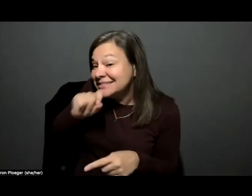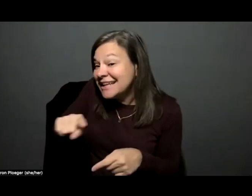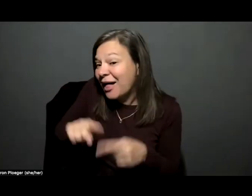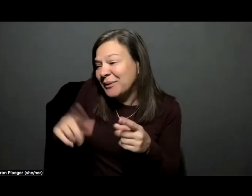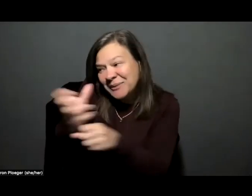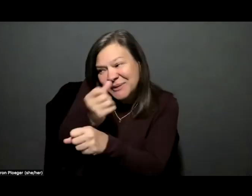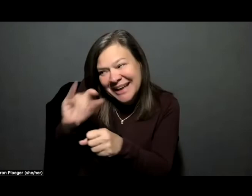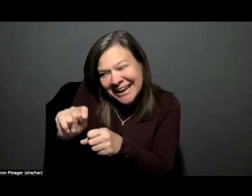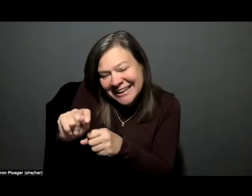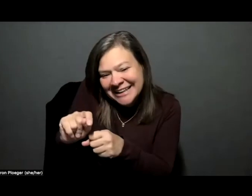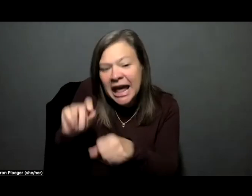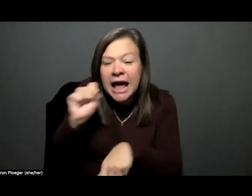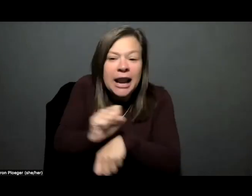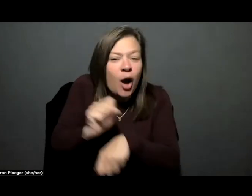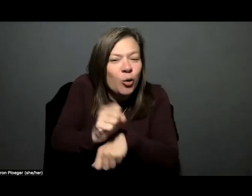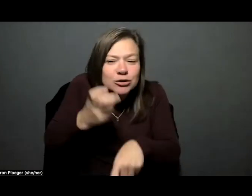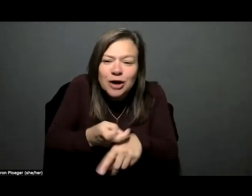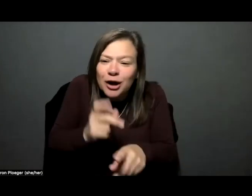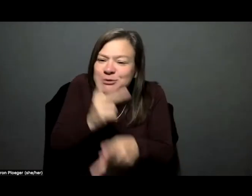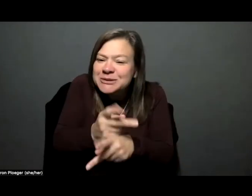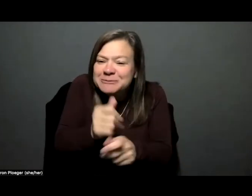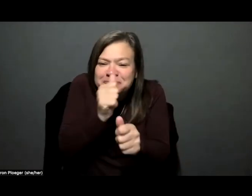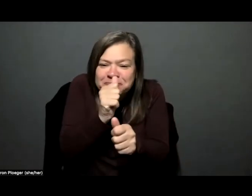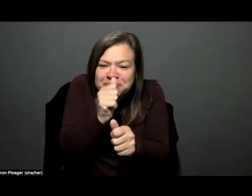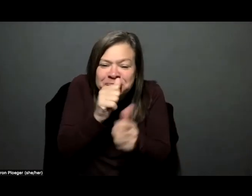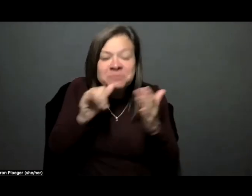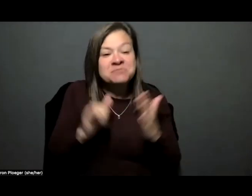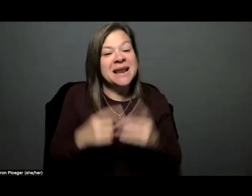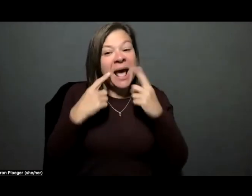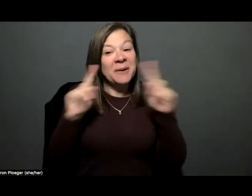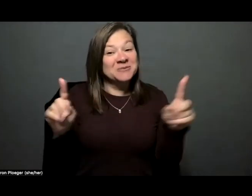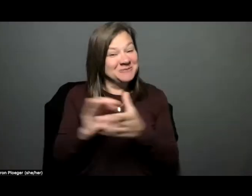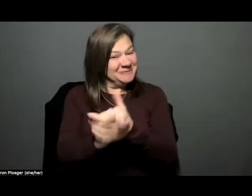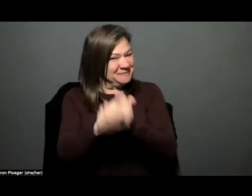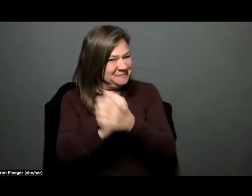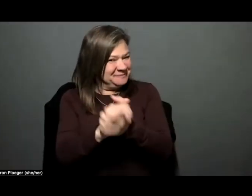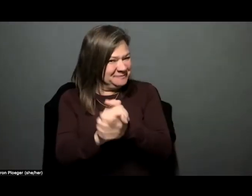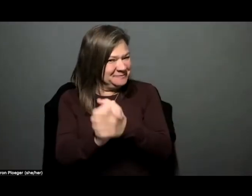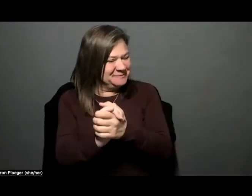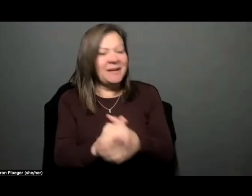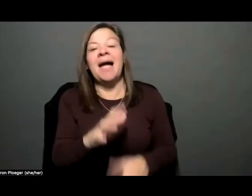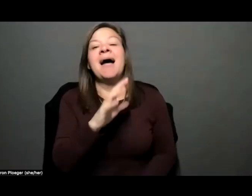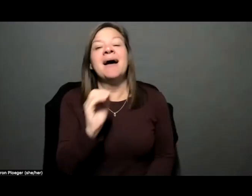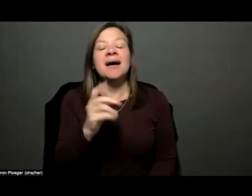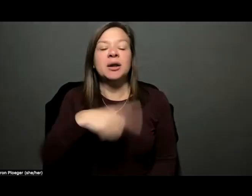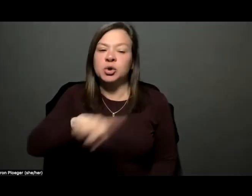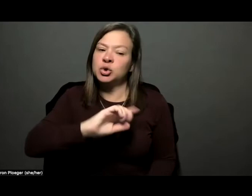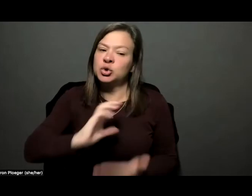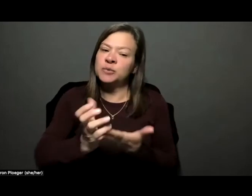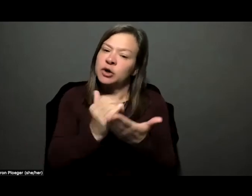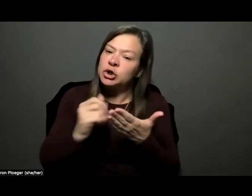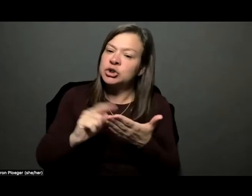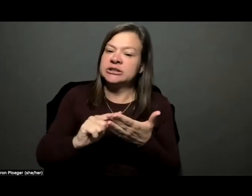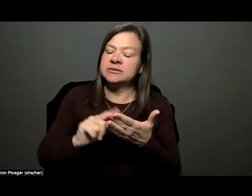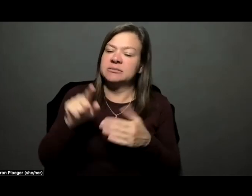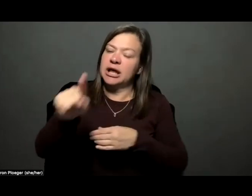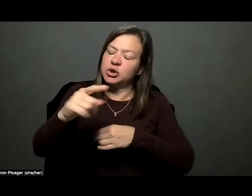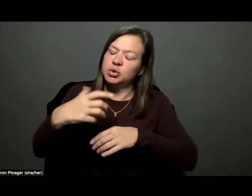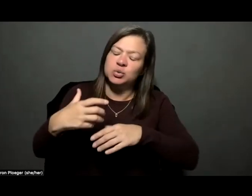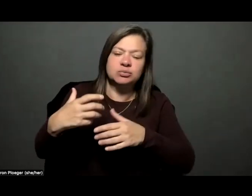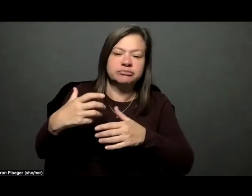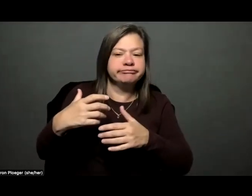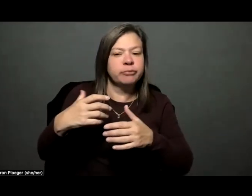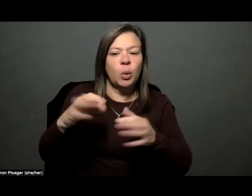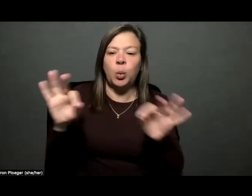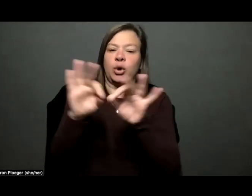get it and I worked so hard to keep the secret but now I can say congratulations and you've earned it and you deserve it and I'm just so